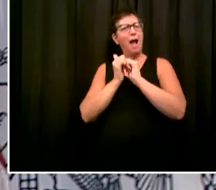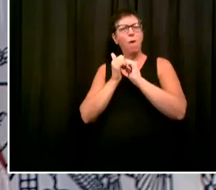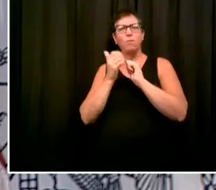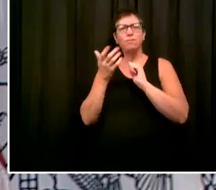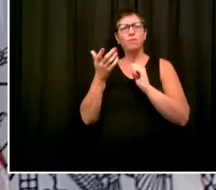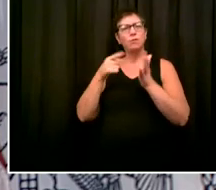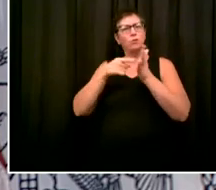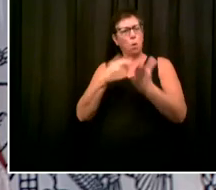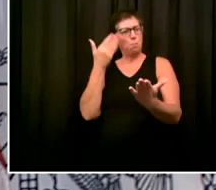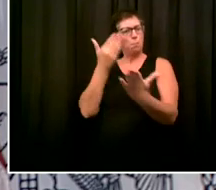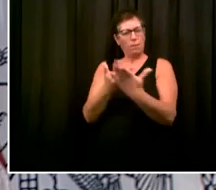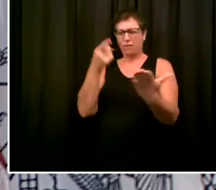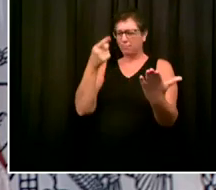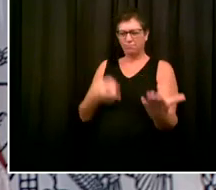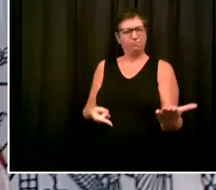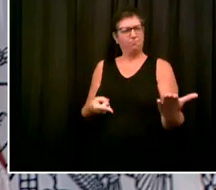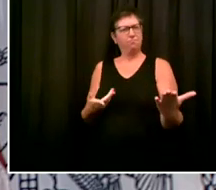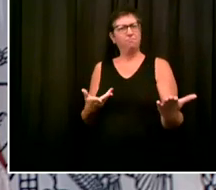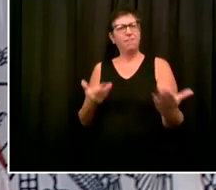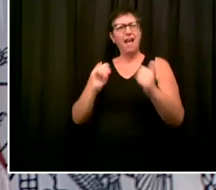Is there a way you measure that?